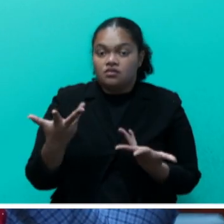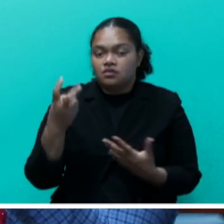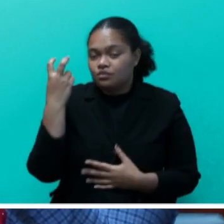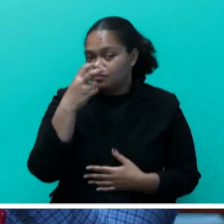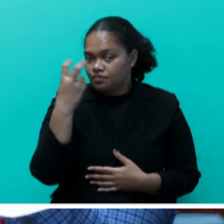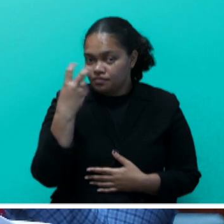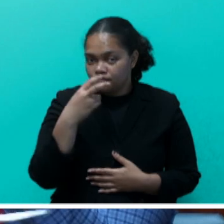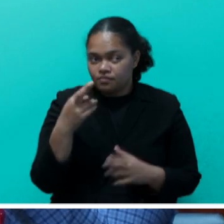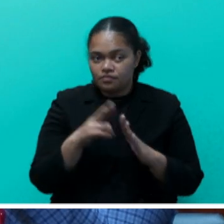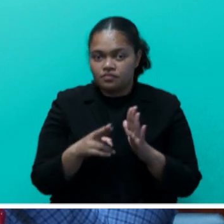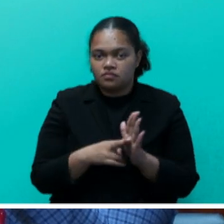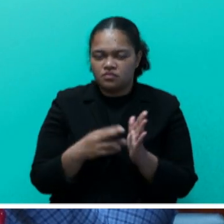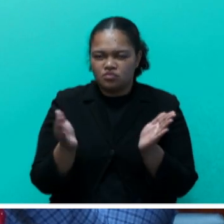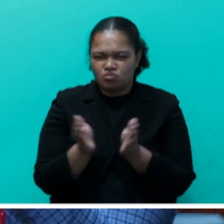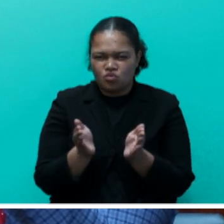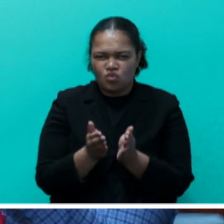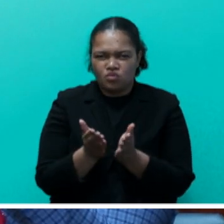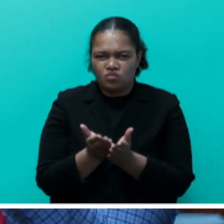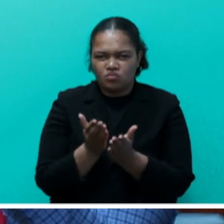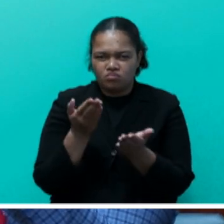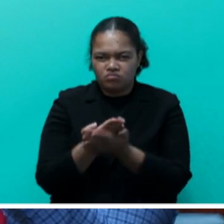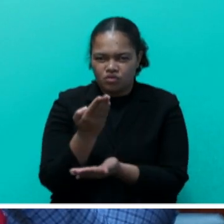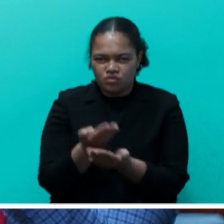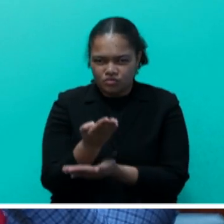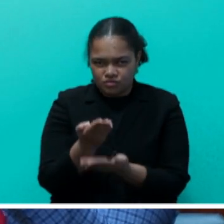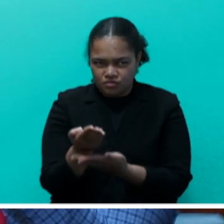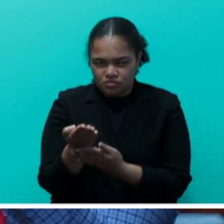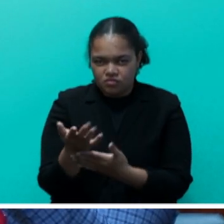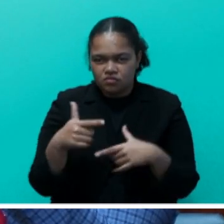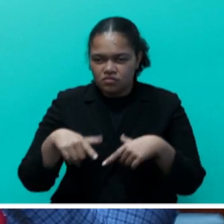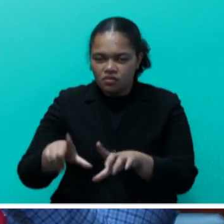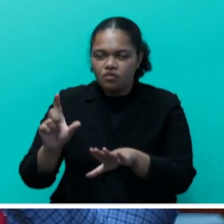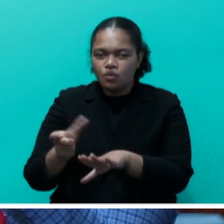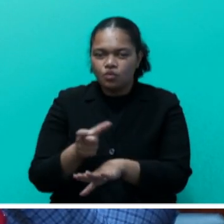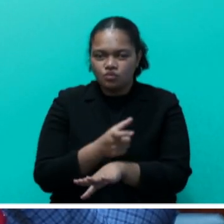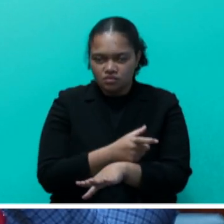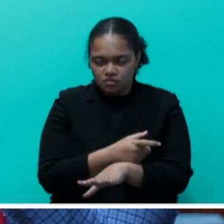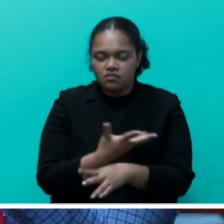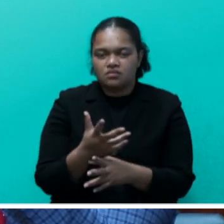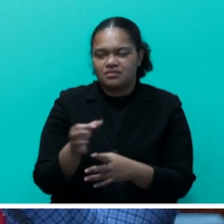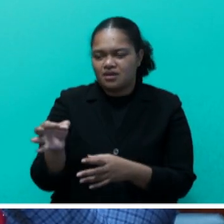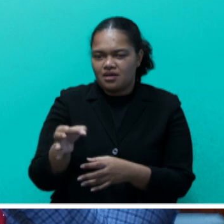and regulation of small boats travelling between coastal communities, between islands.